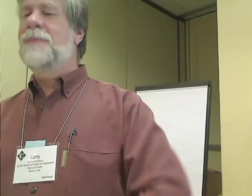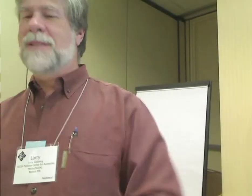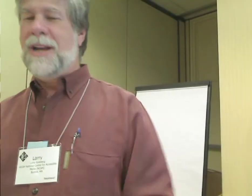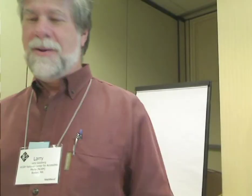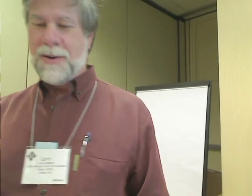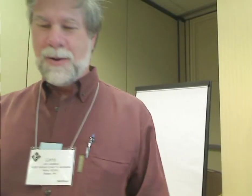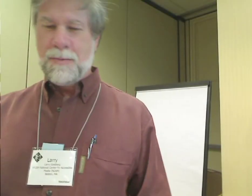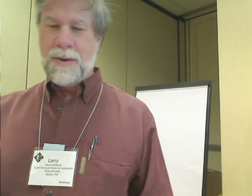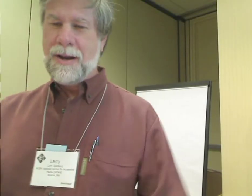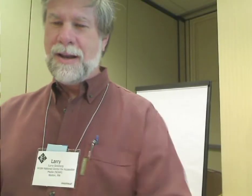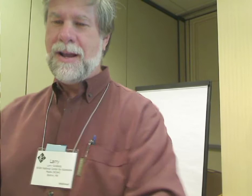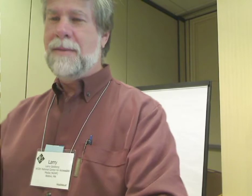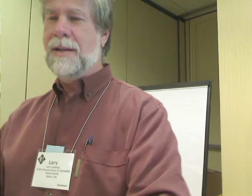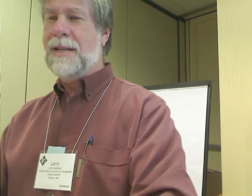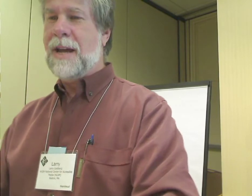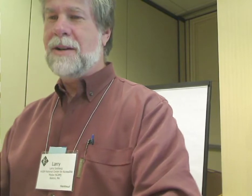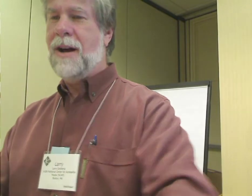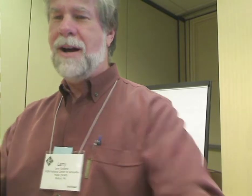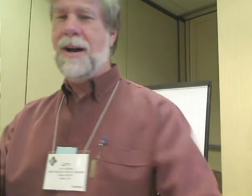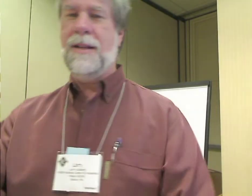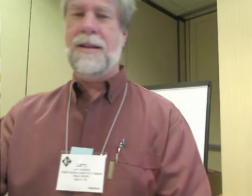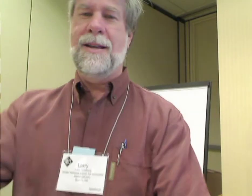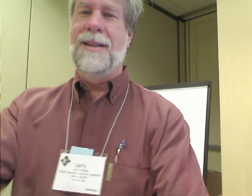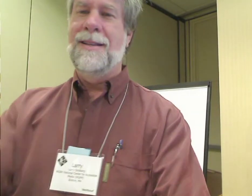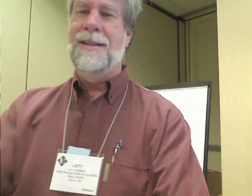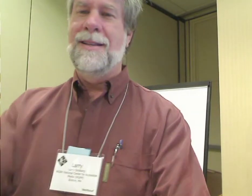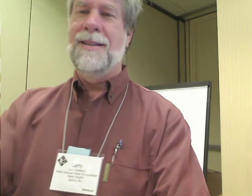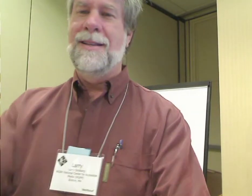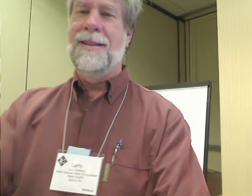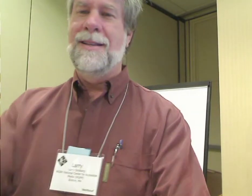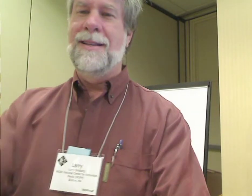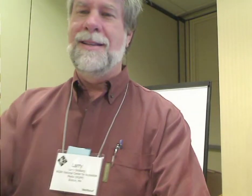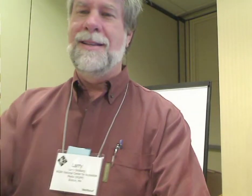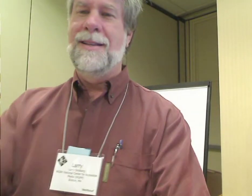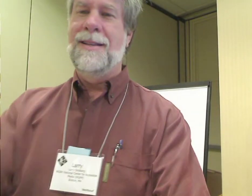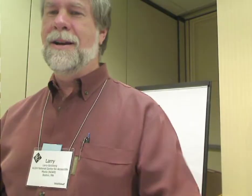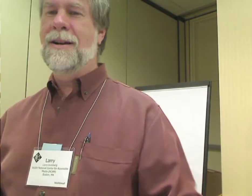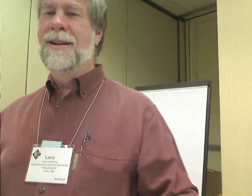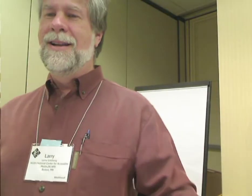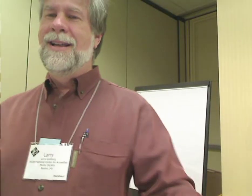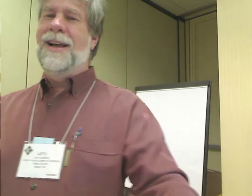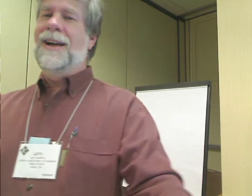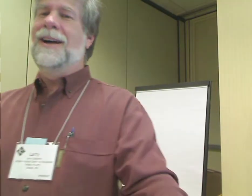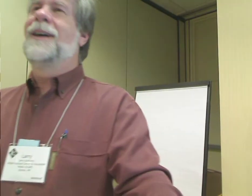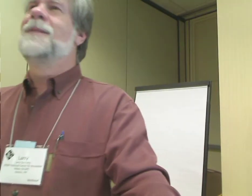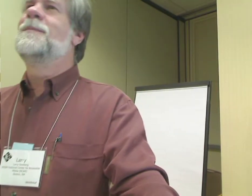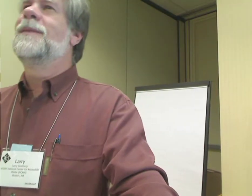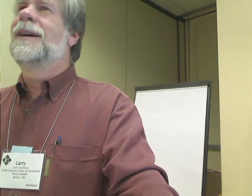My name is Larry Goldberg, and I'm a technoholic. This is like an AA meeting here.